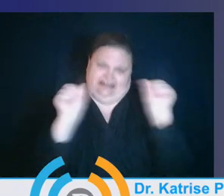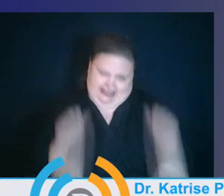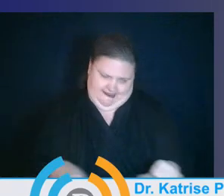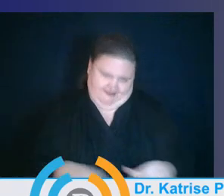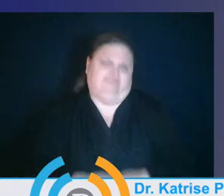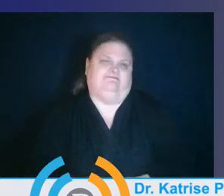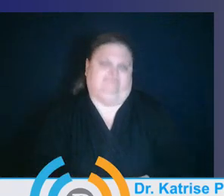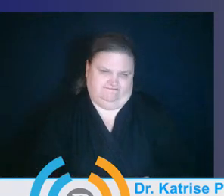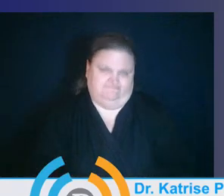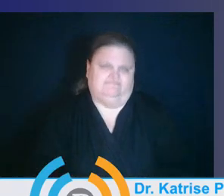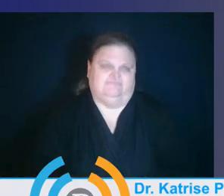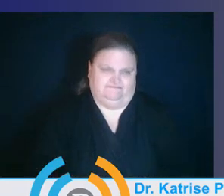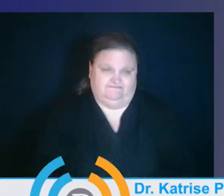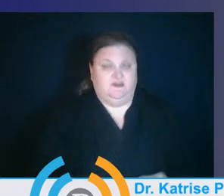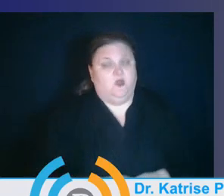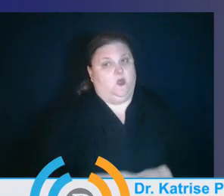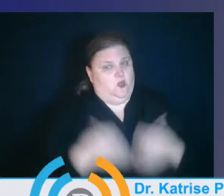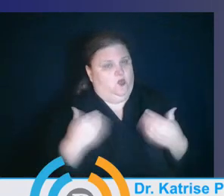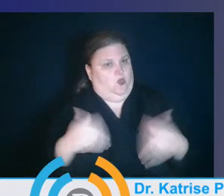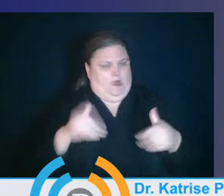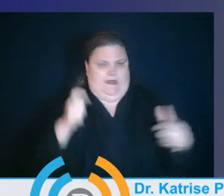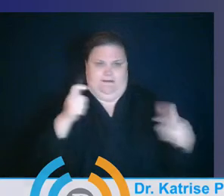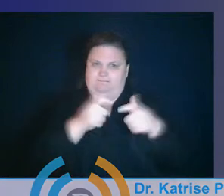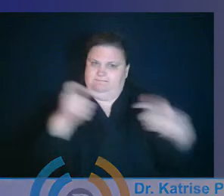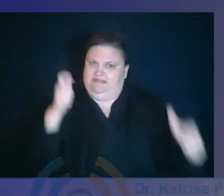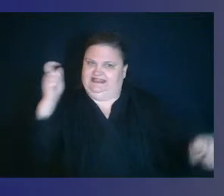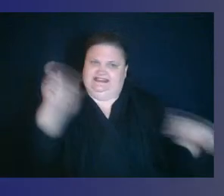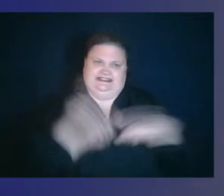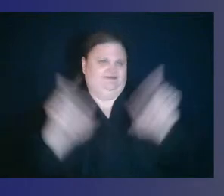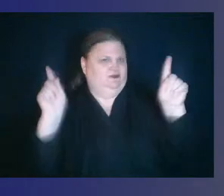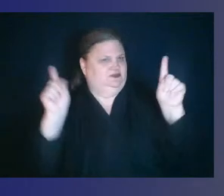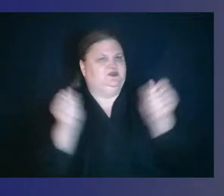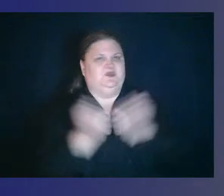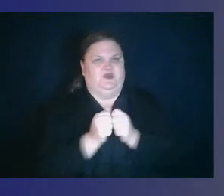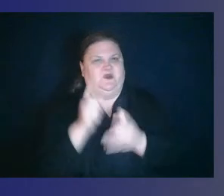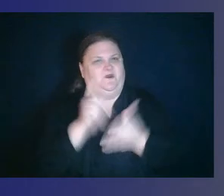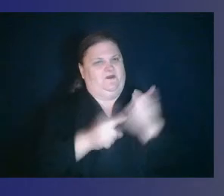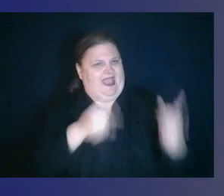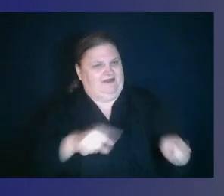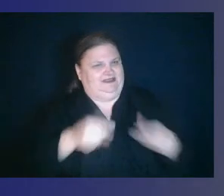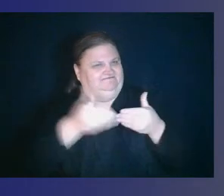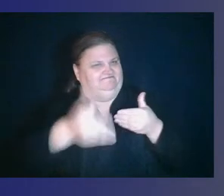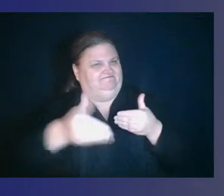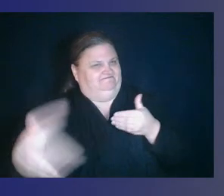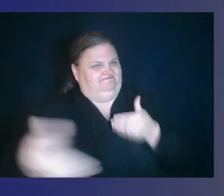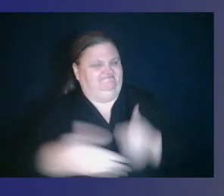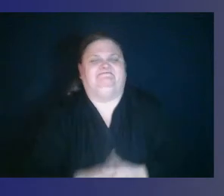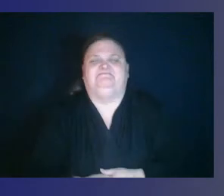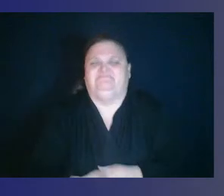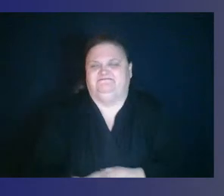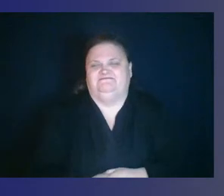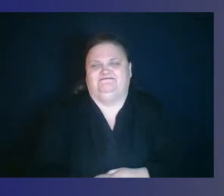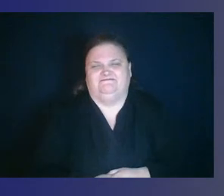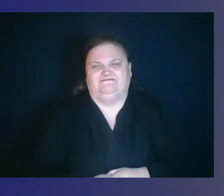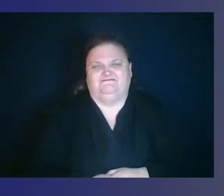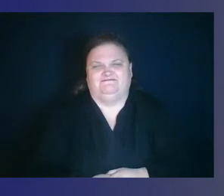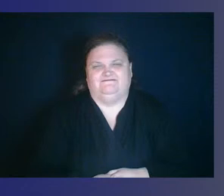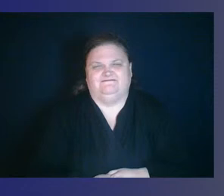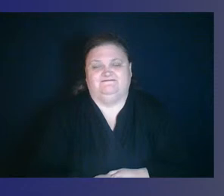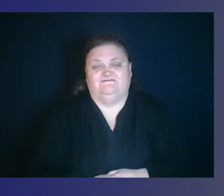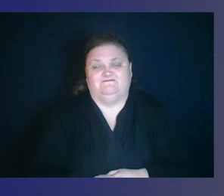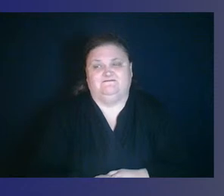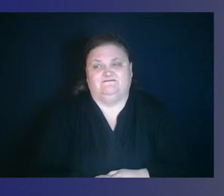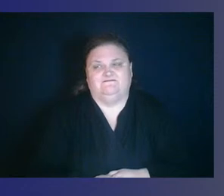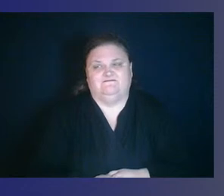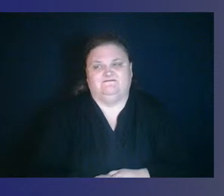that makes a big, big difference in what we do and what happens. Now, truly, what has been